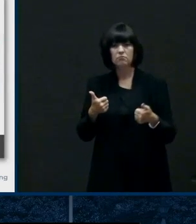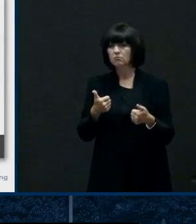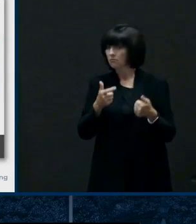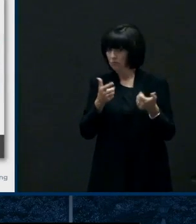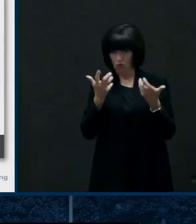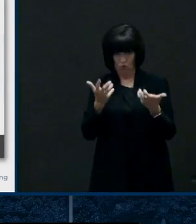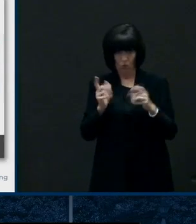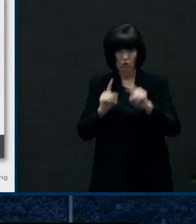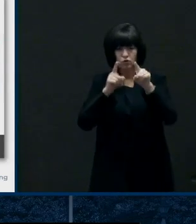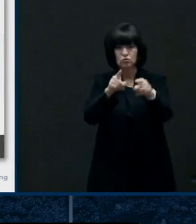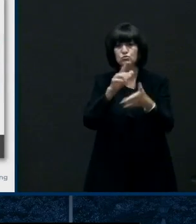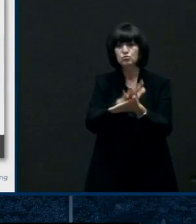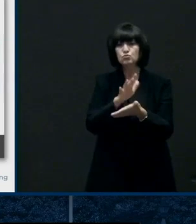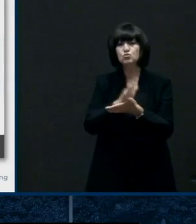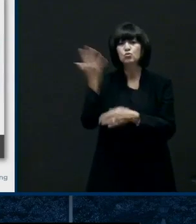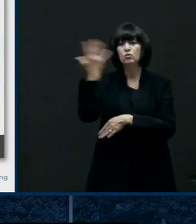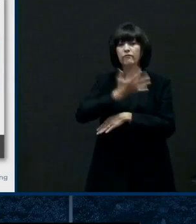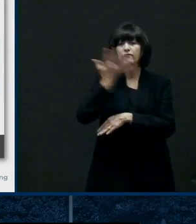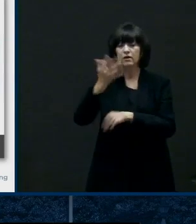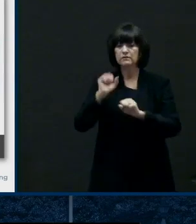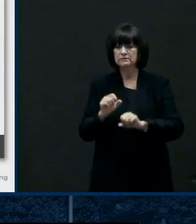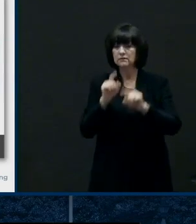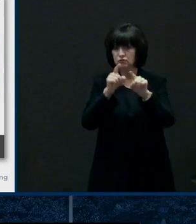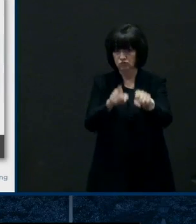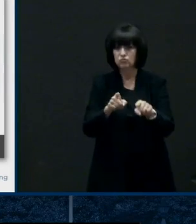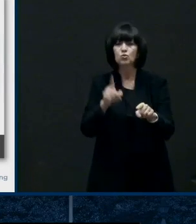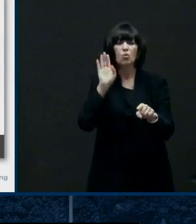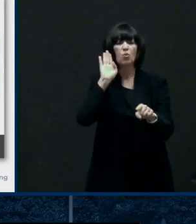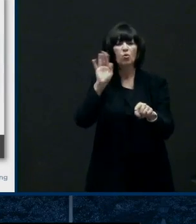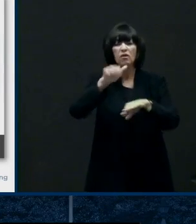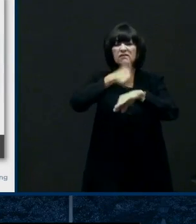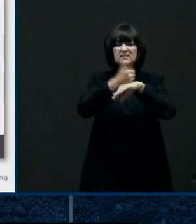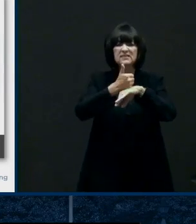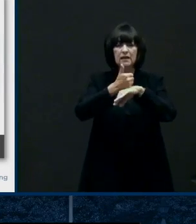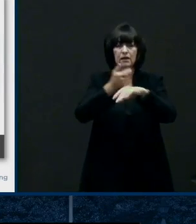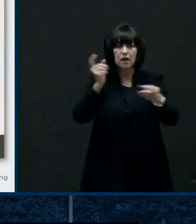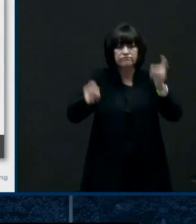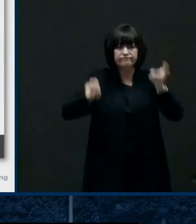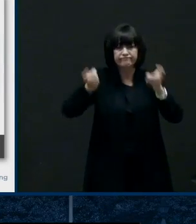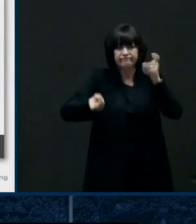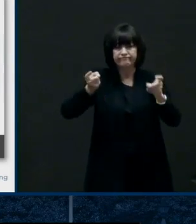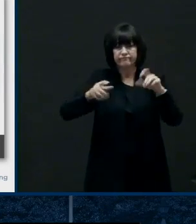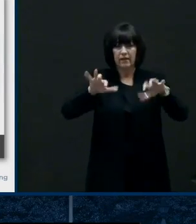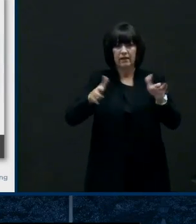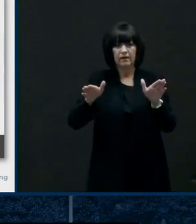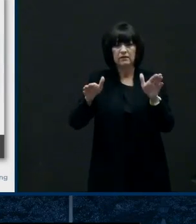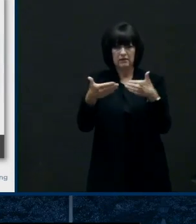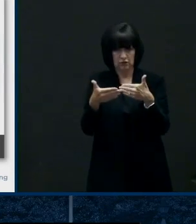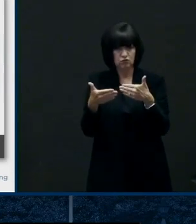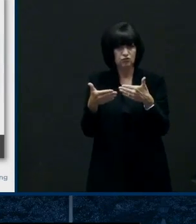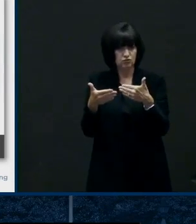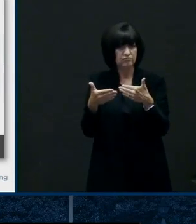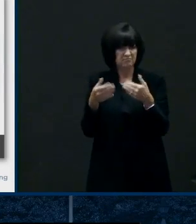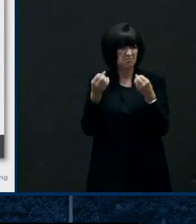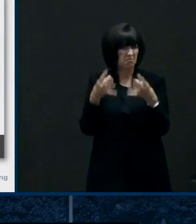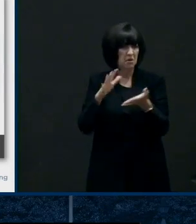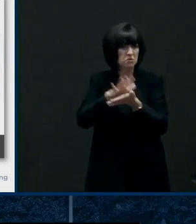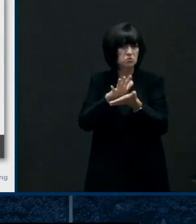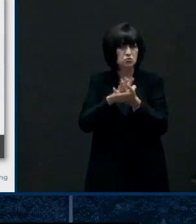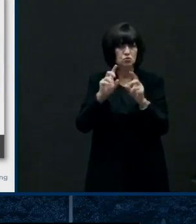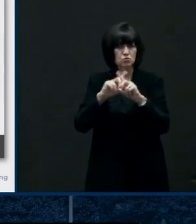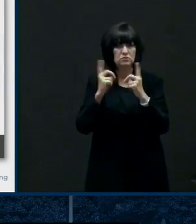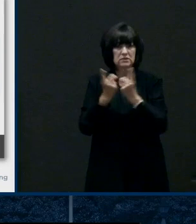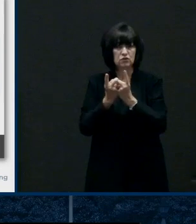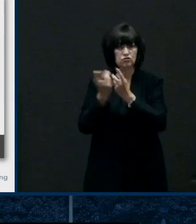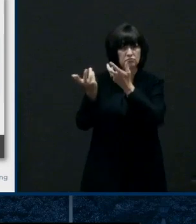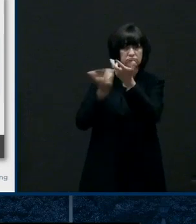space permitting meaning the configuration of the classrooms they're working closely as all the districts are with personnel from